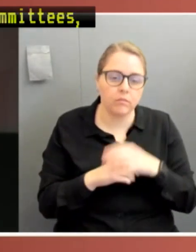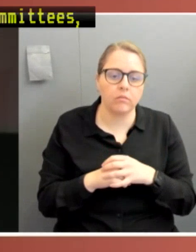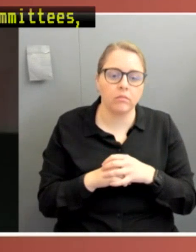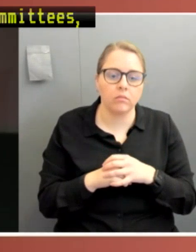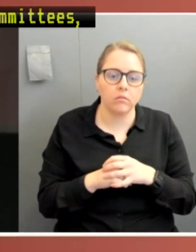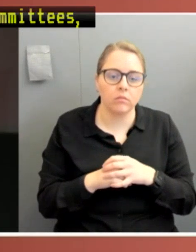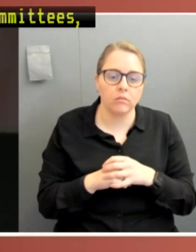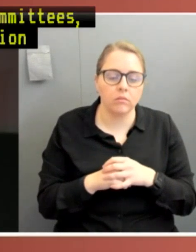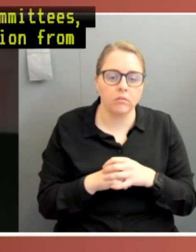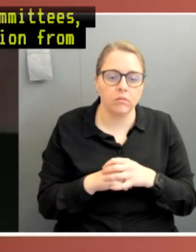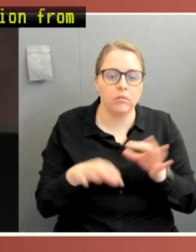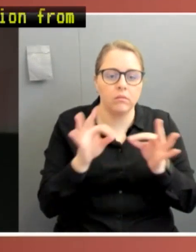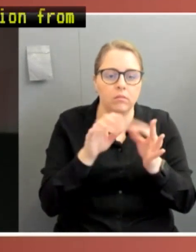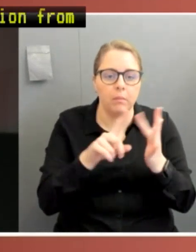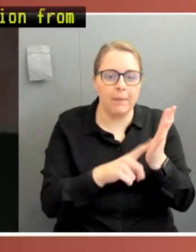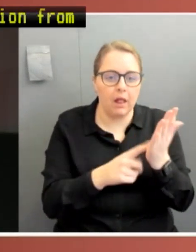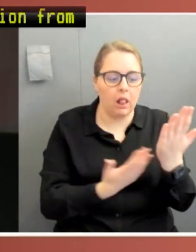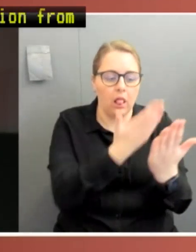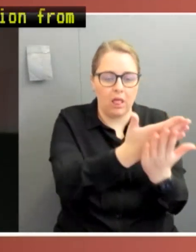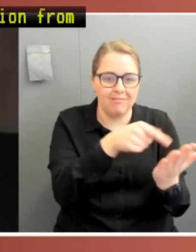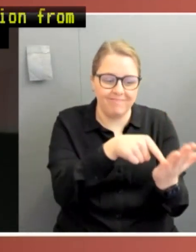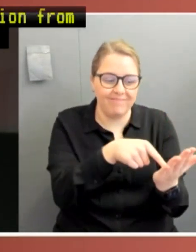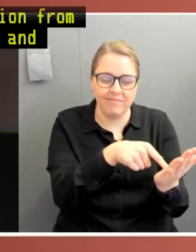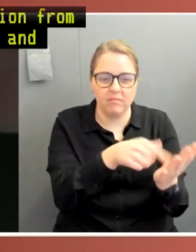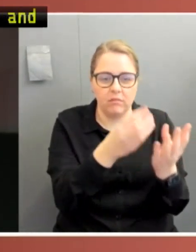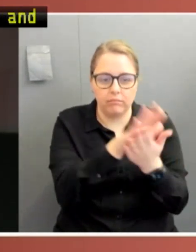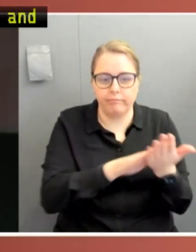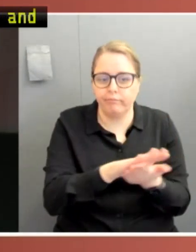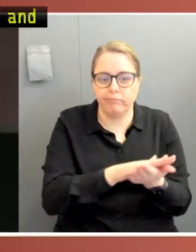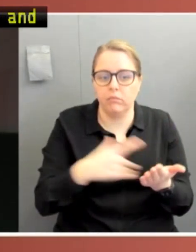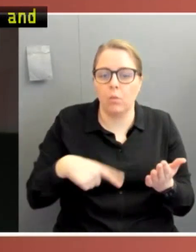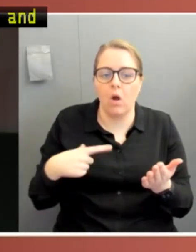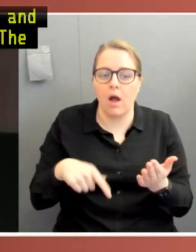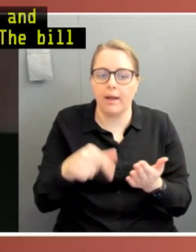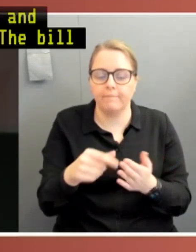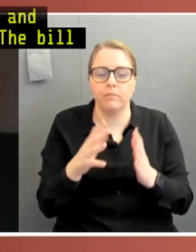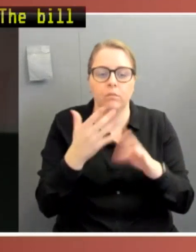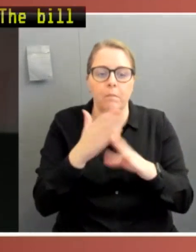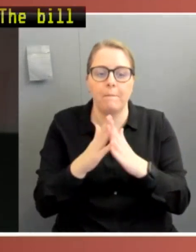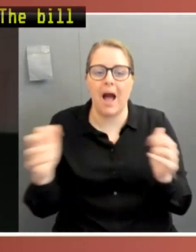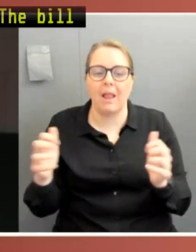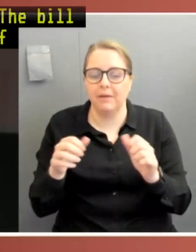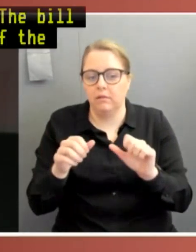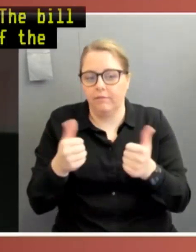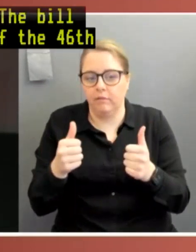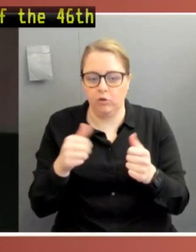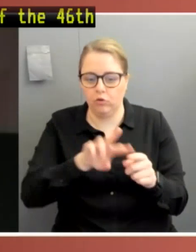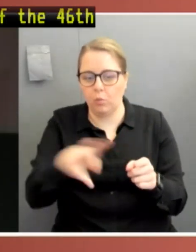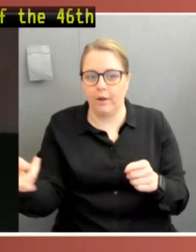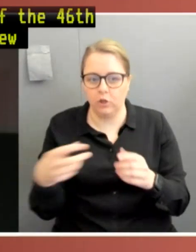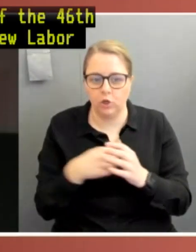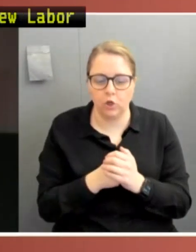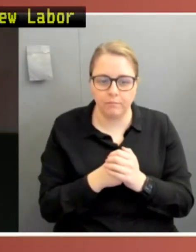The bill lapsed at the dissolution of the 46 Parliaments, or the last Parliament. However, the new Labor Government has continued to prevent the release of National Cabinet documents,